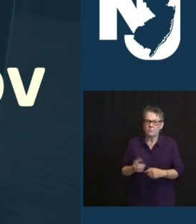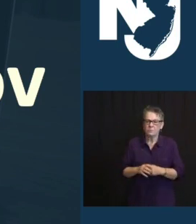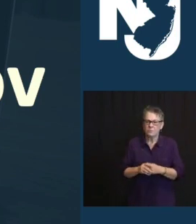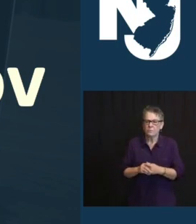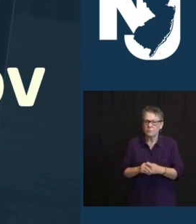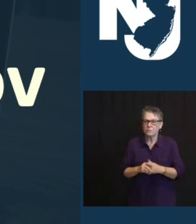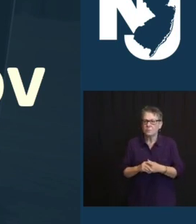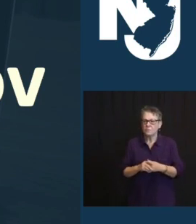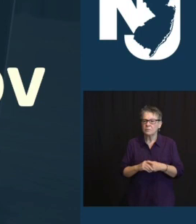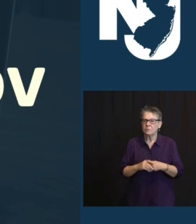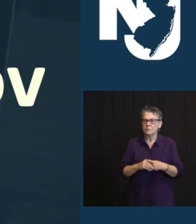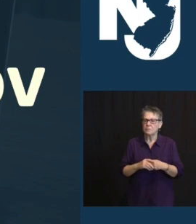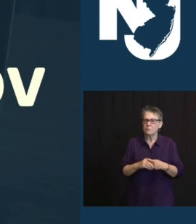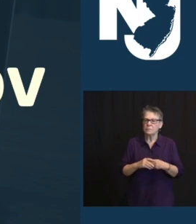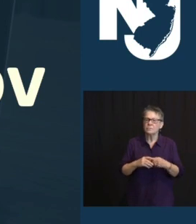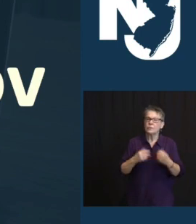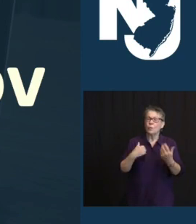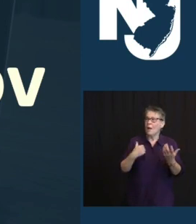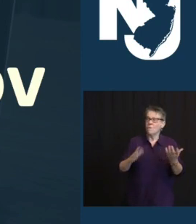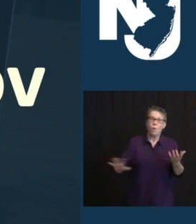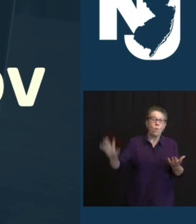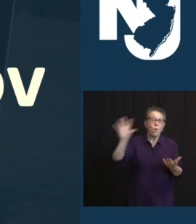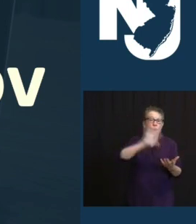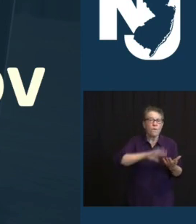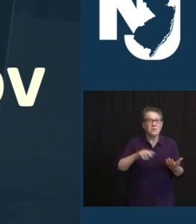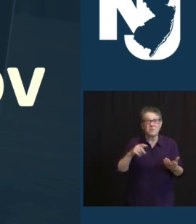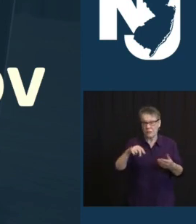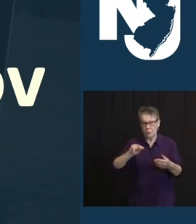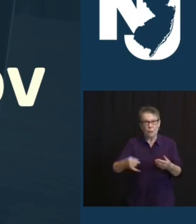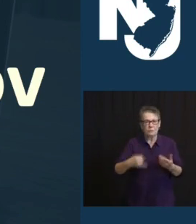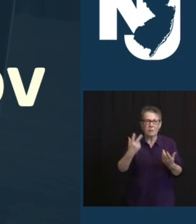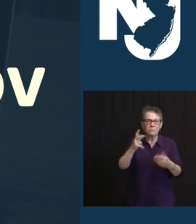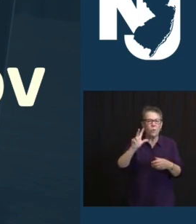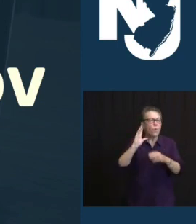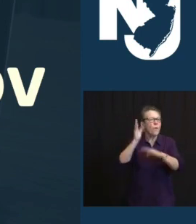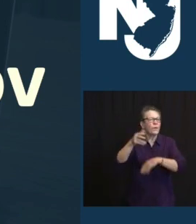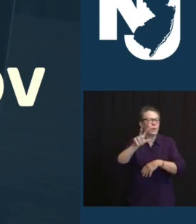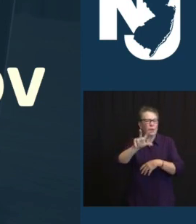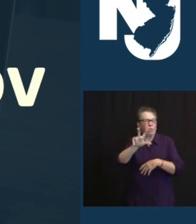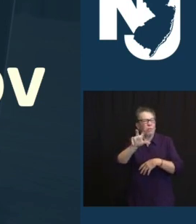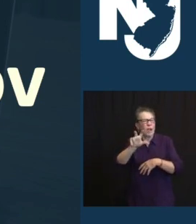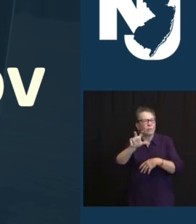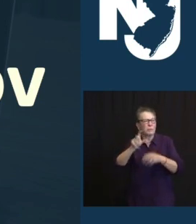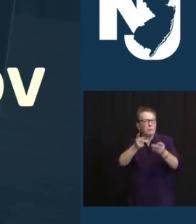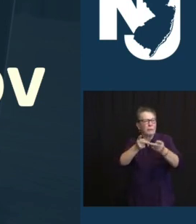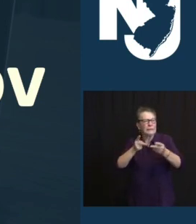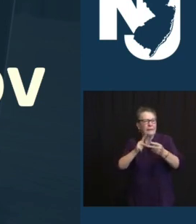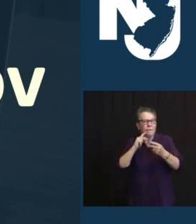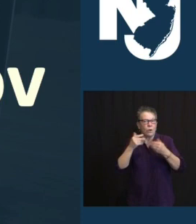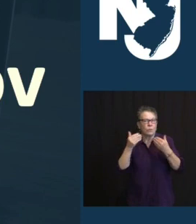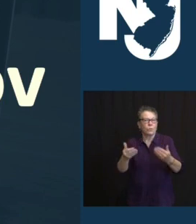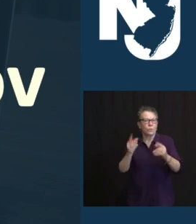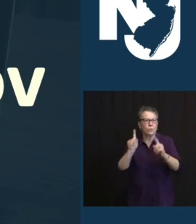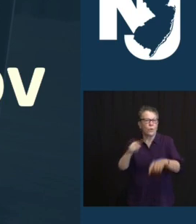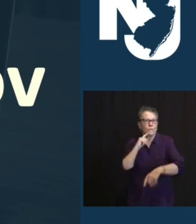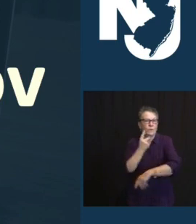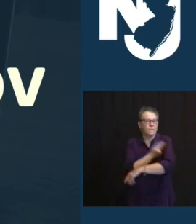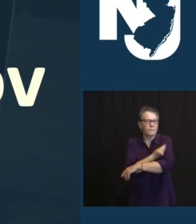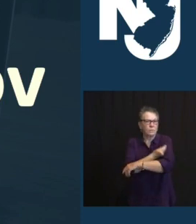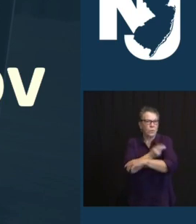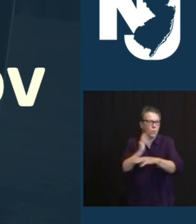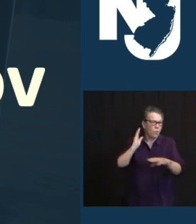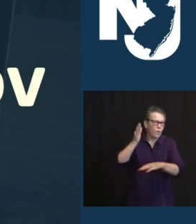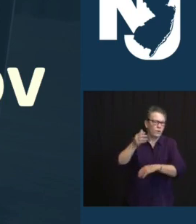THEIR VACCINE INVENTORIES. AS WE START RECEIVING A STEADY SUPPLY OF VACCINES FROM JOHNSON & JOHNSON, AS THE INCREASED